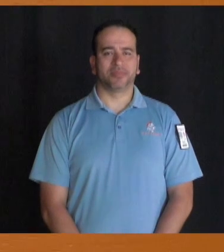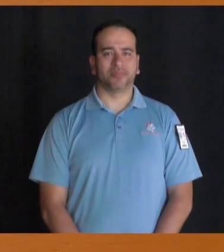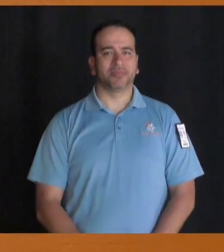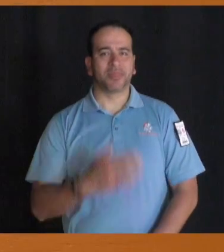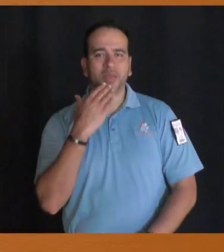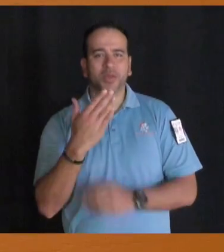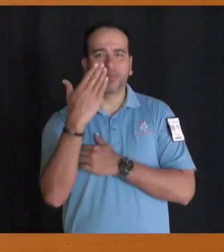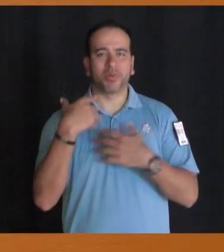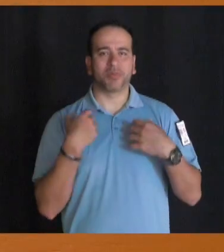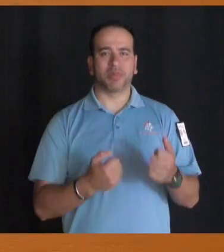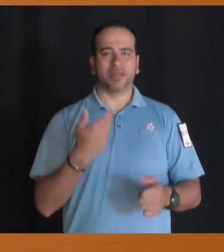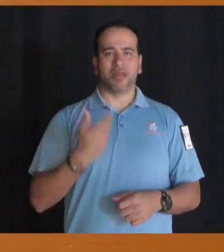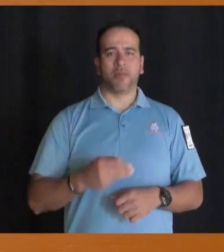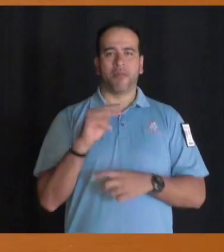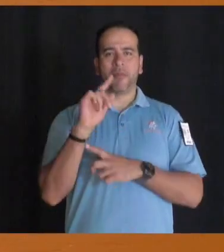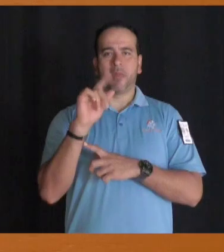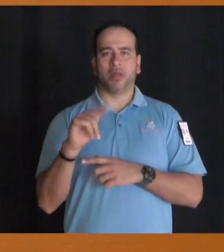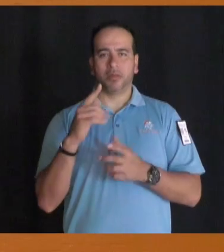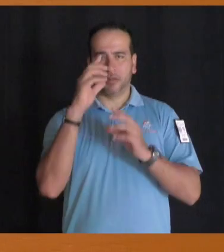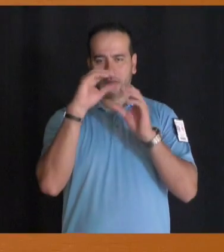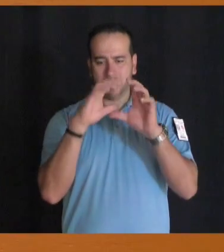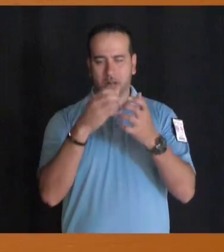Good morning Braves. I'm Molly and here's your club news.